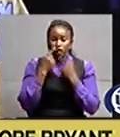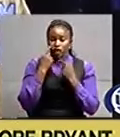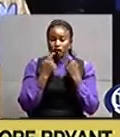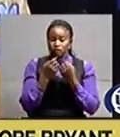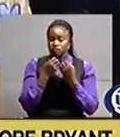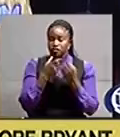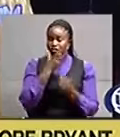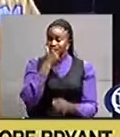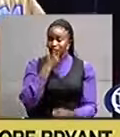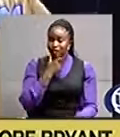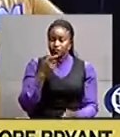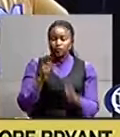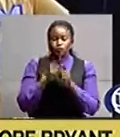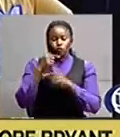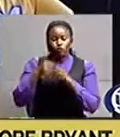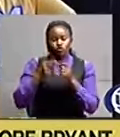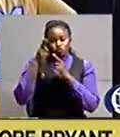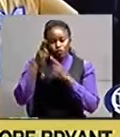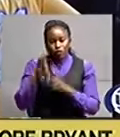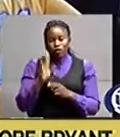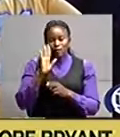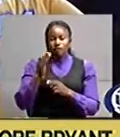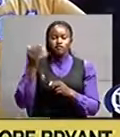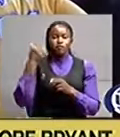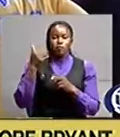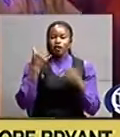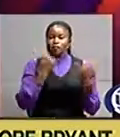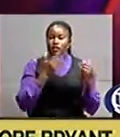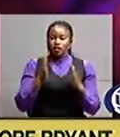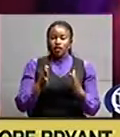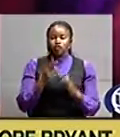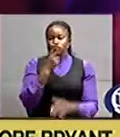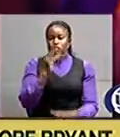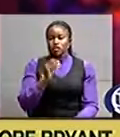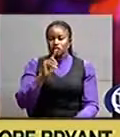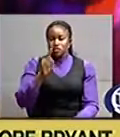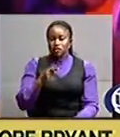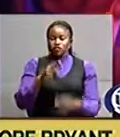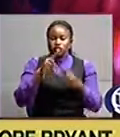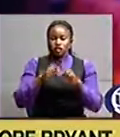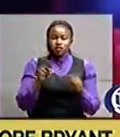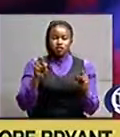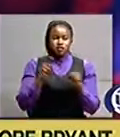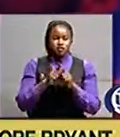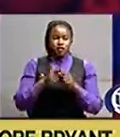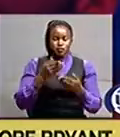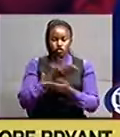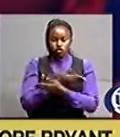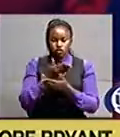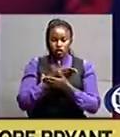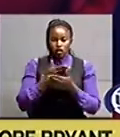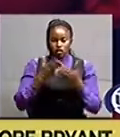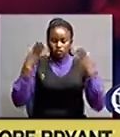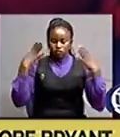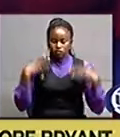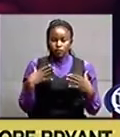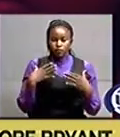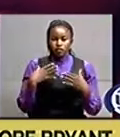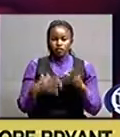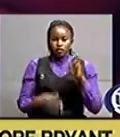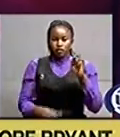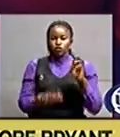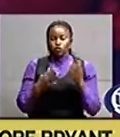continued honoring its former player with all 20 000 seats draped to the shirt emblazoned with either eight or 24